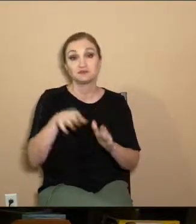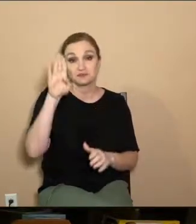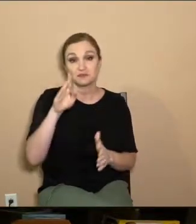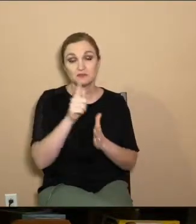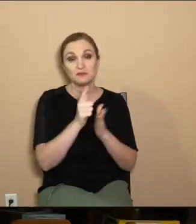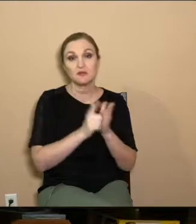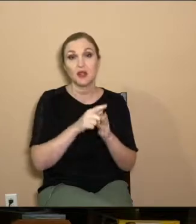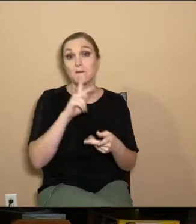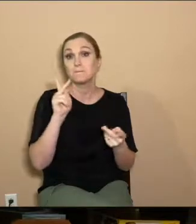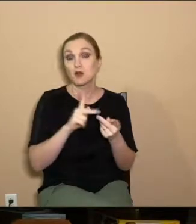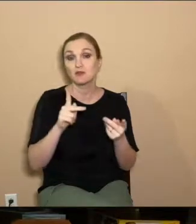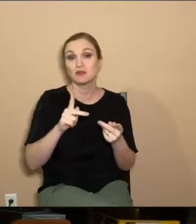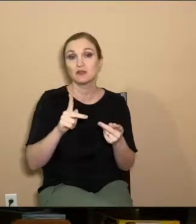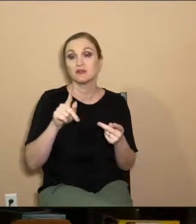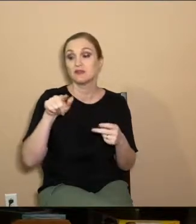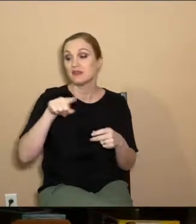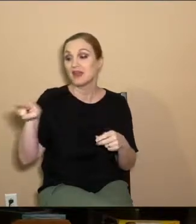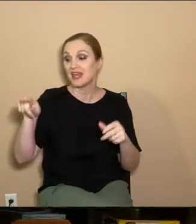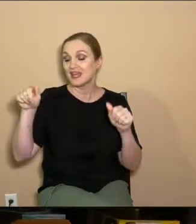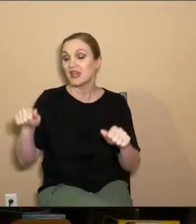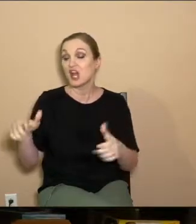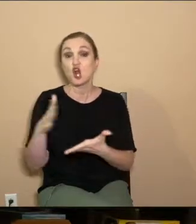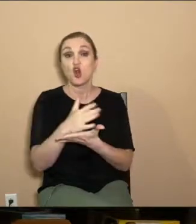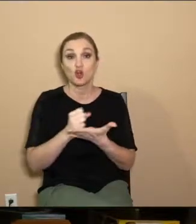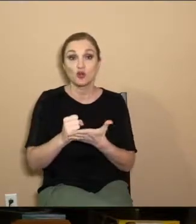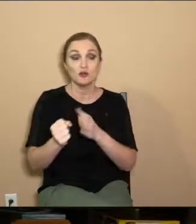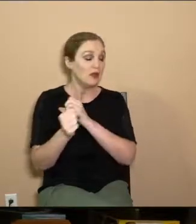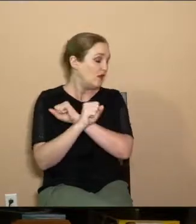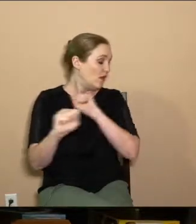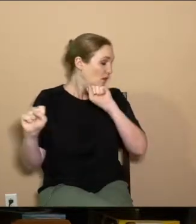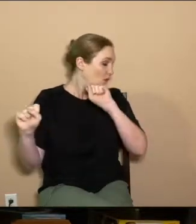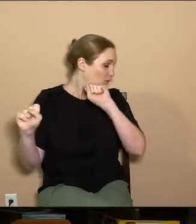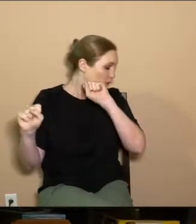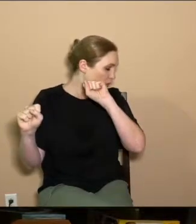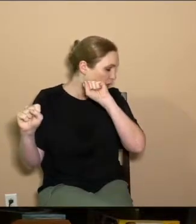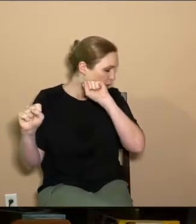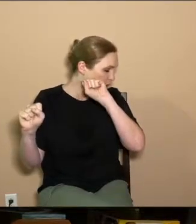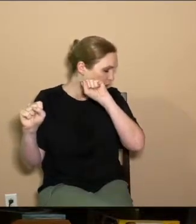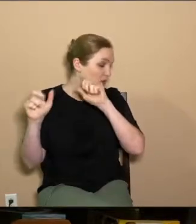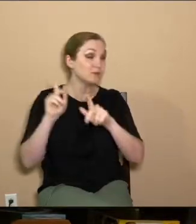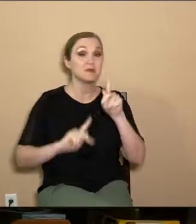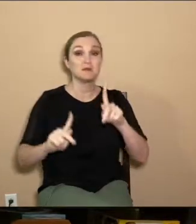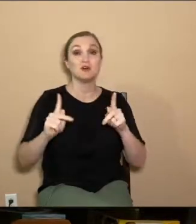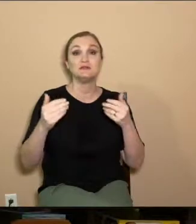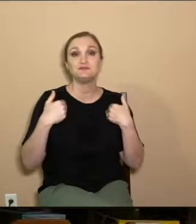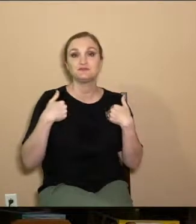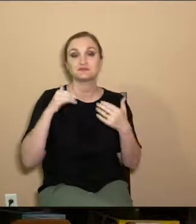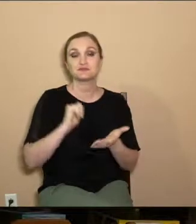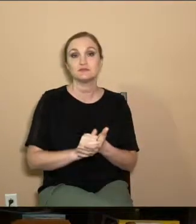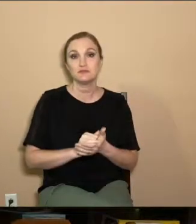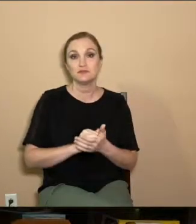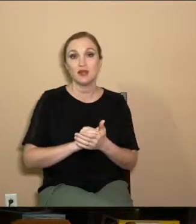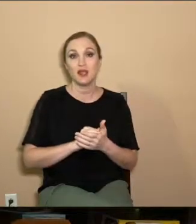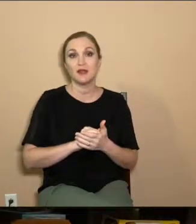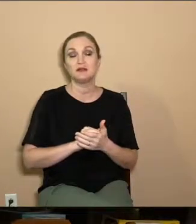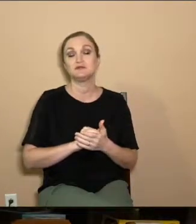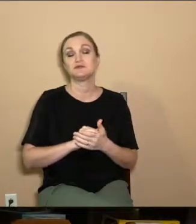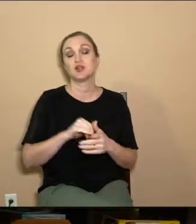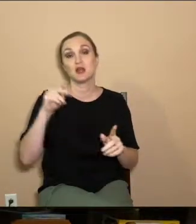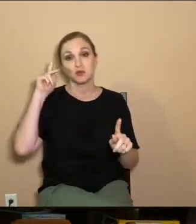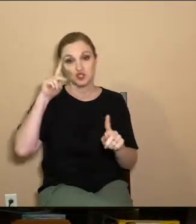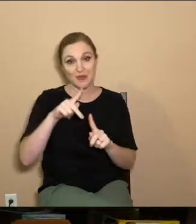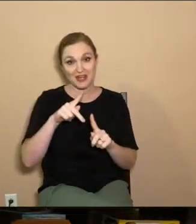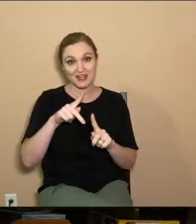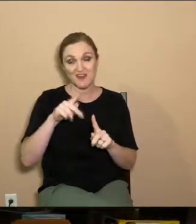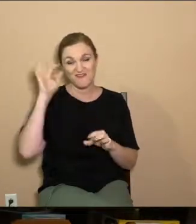perfectly, that they can somehow earn their salvation. Now, those that have that mindset, their faith